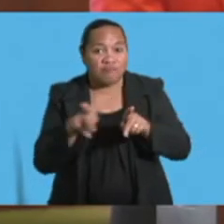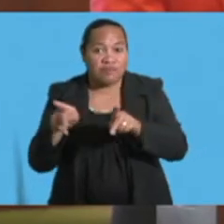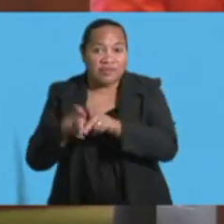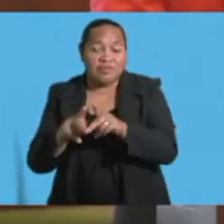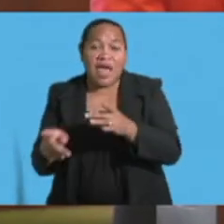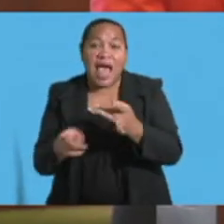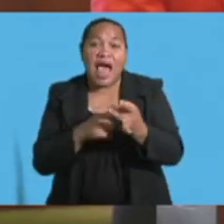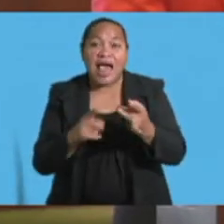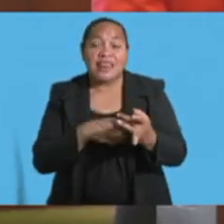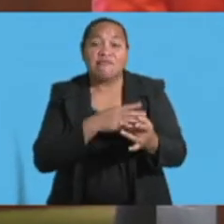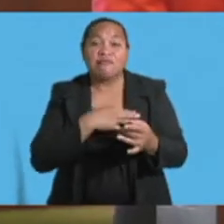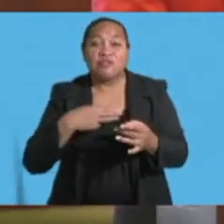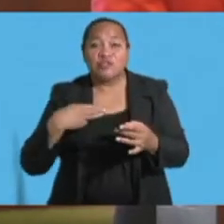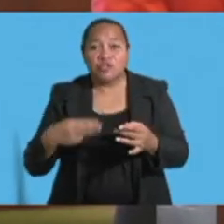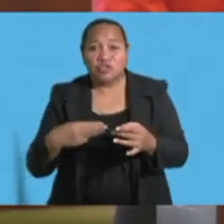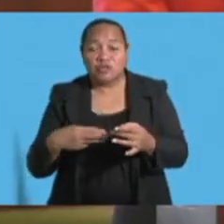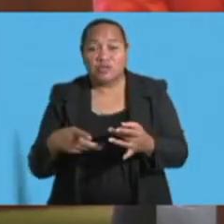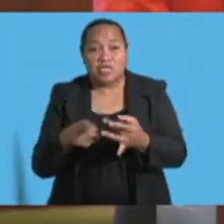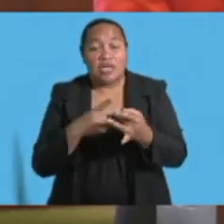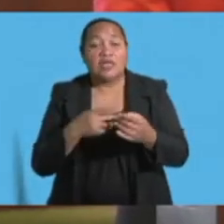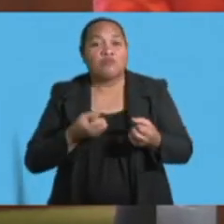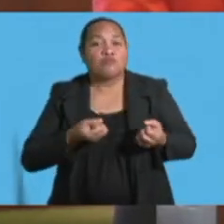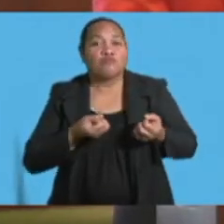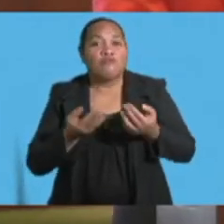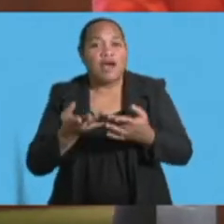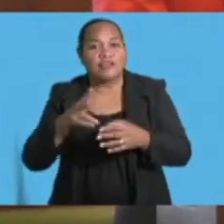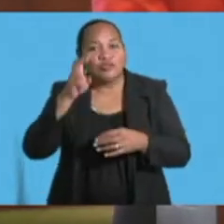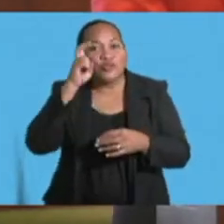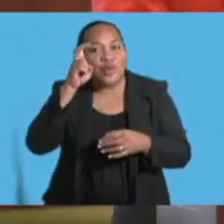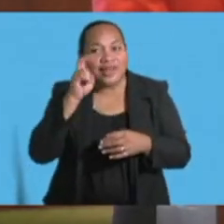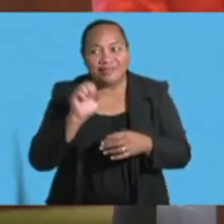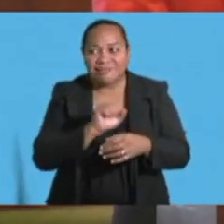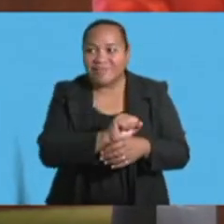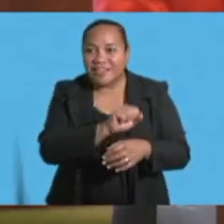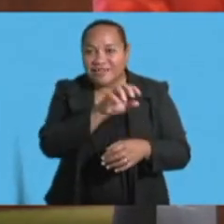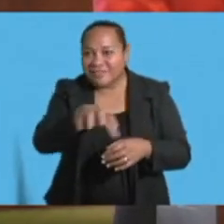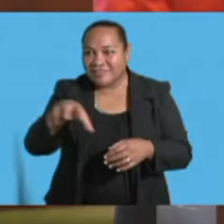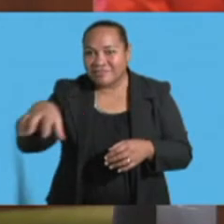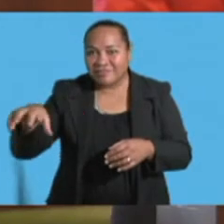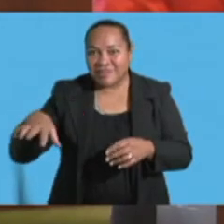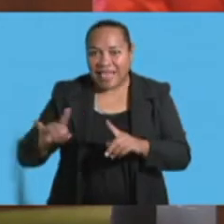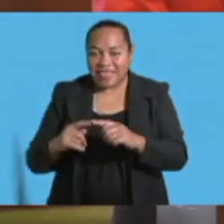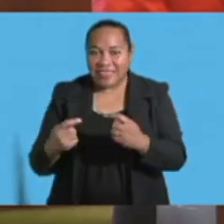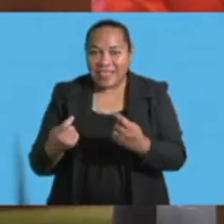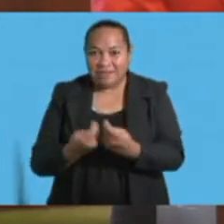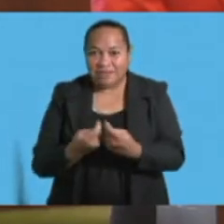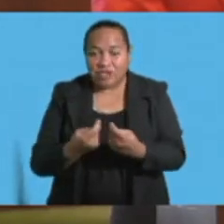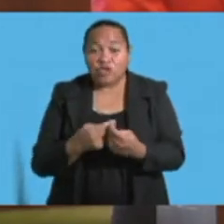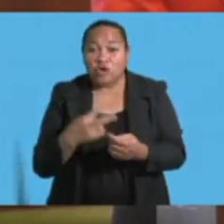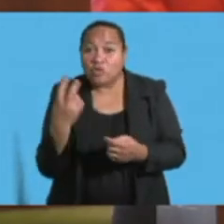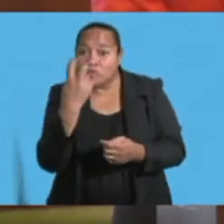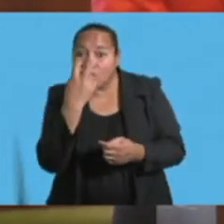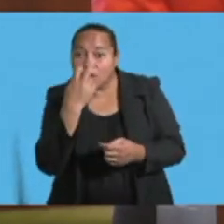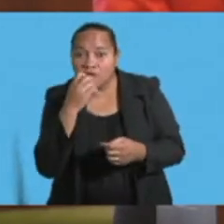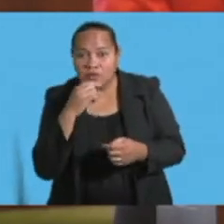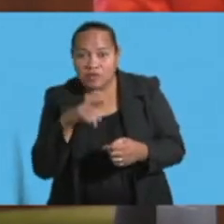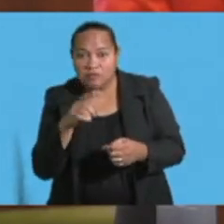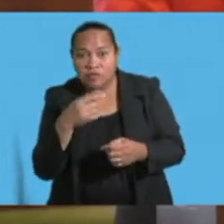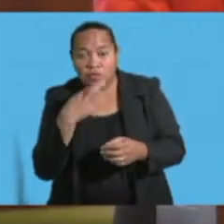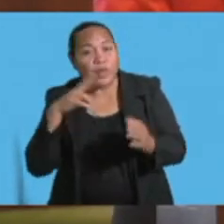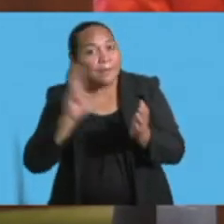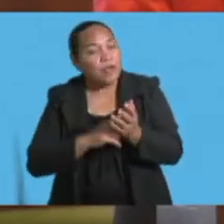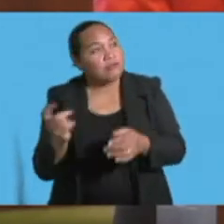and government agencies and providing training for their teams based across Fiji to monitor and report breaches against environment